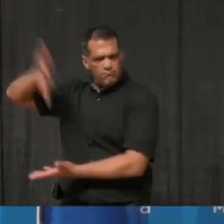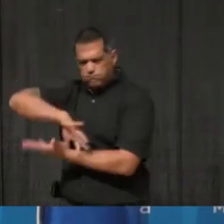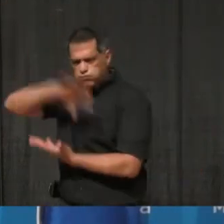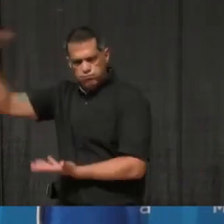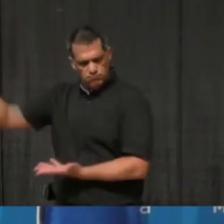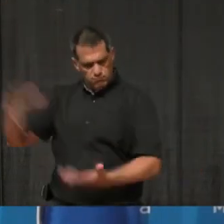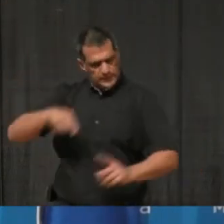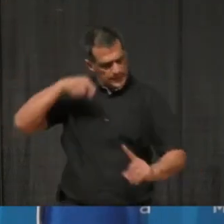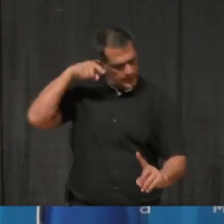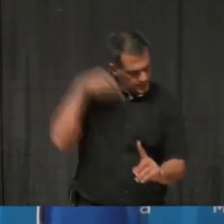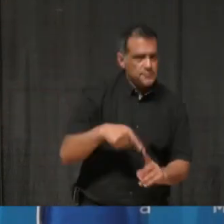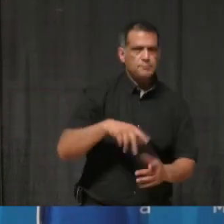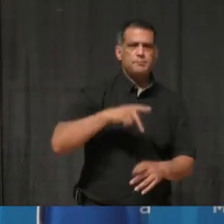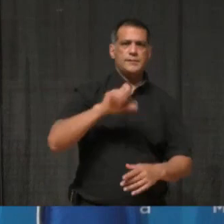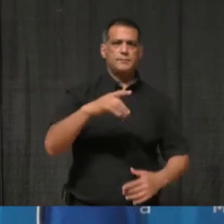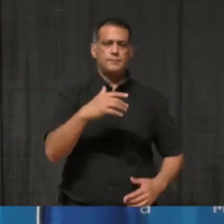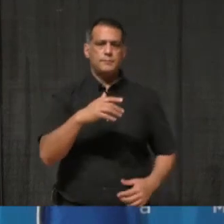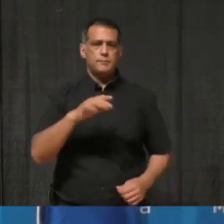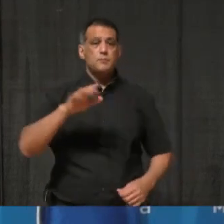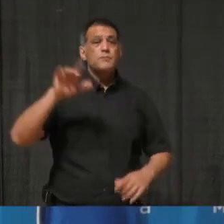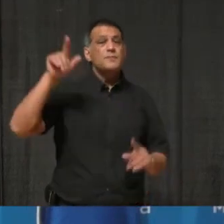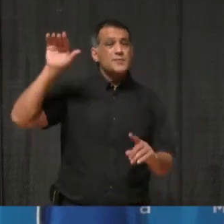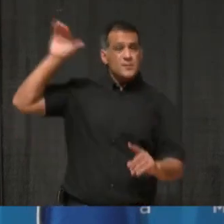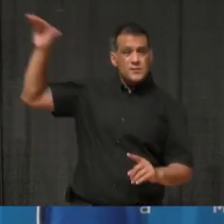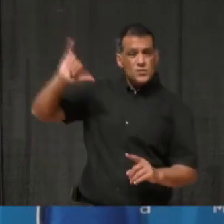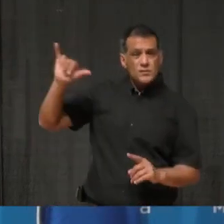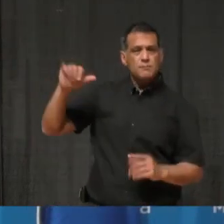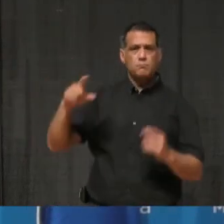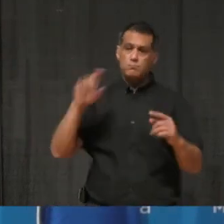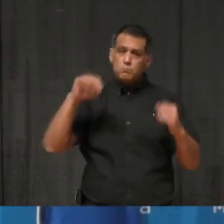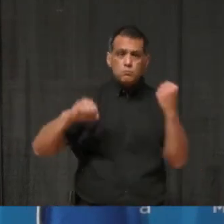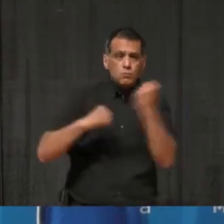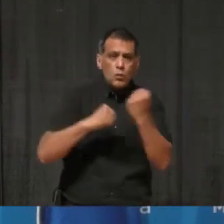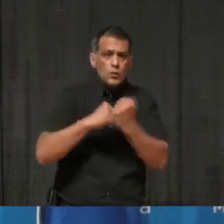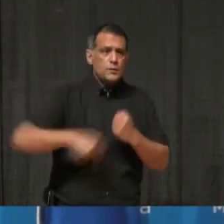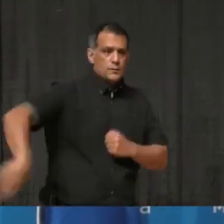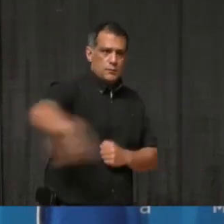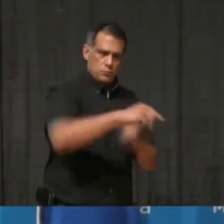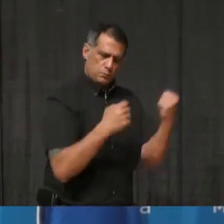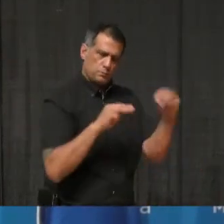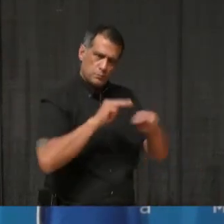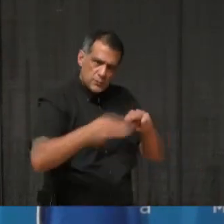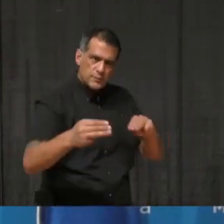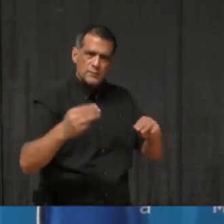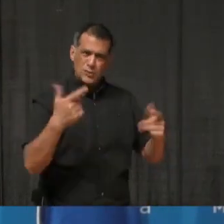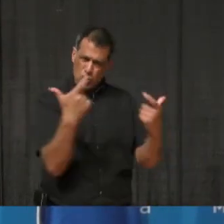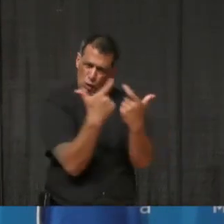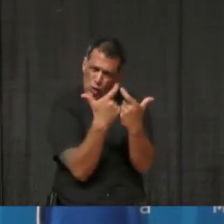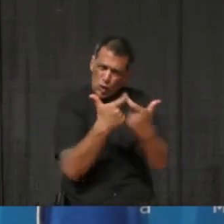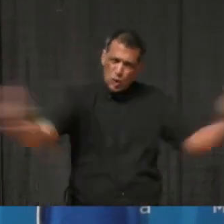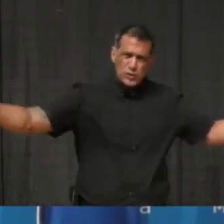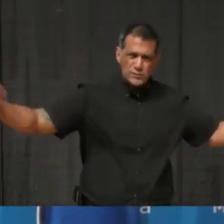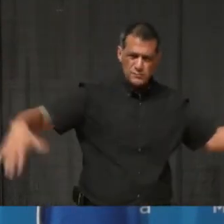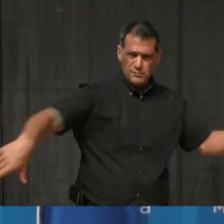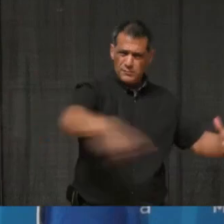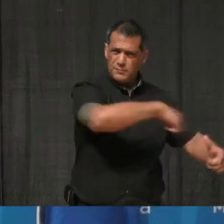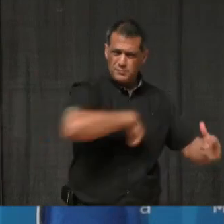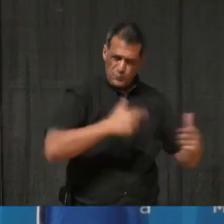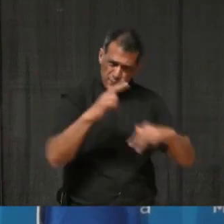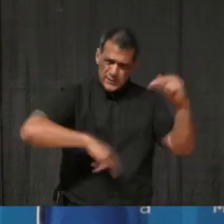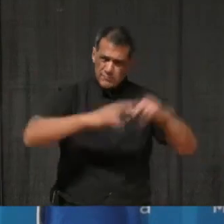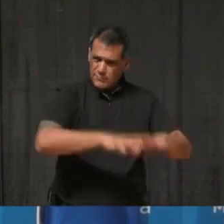support Mississauga in creating a mass immunization center to ensure that we have the capacity to administer